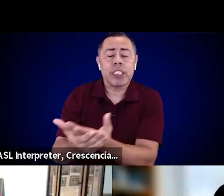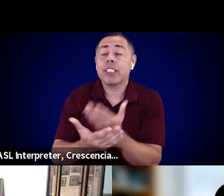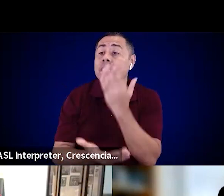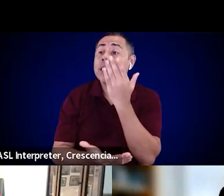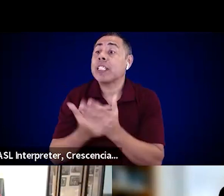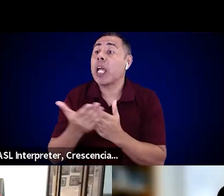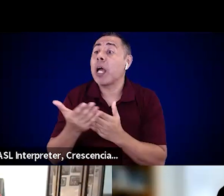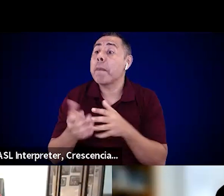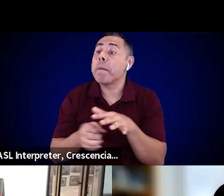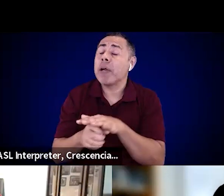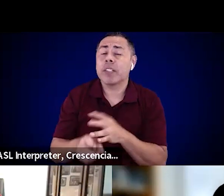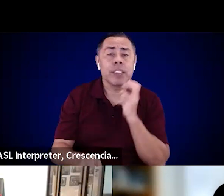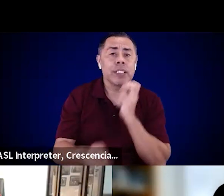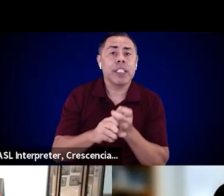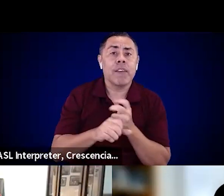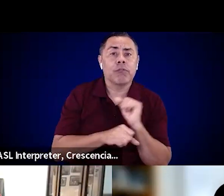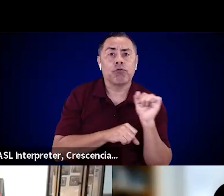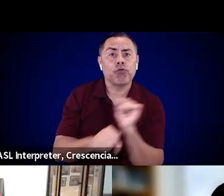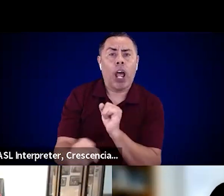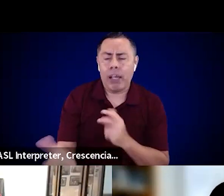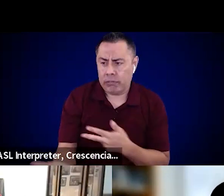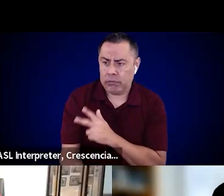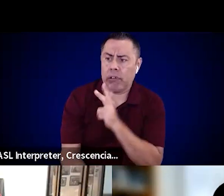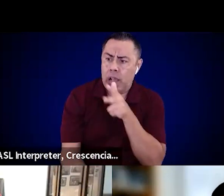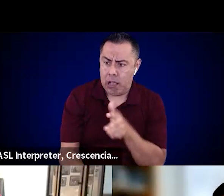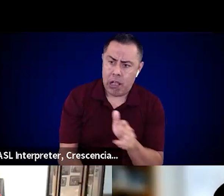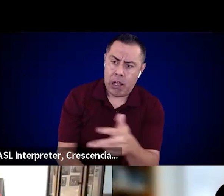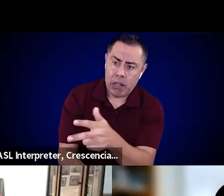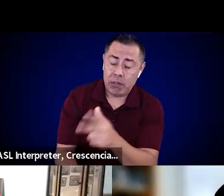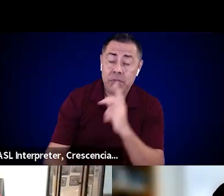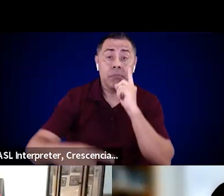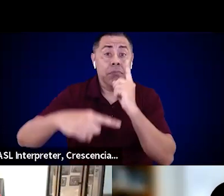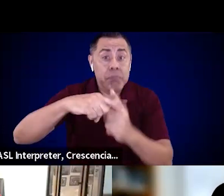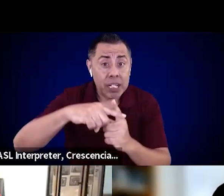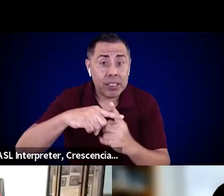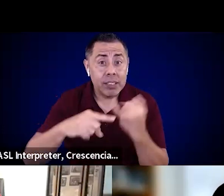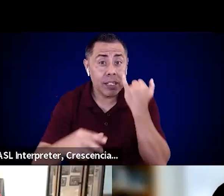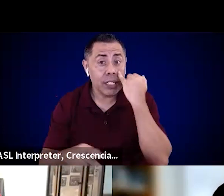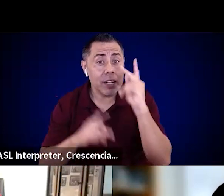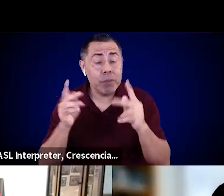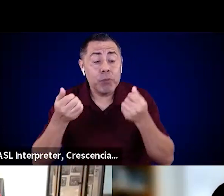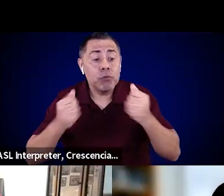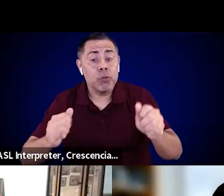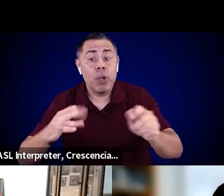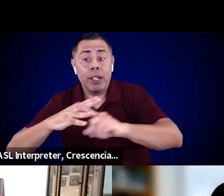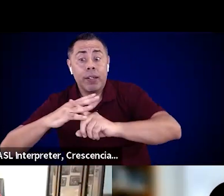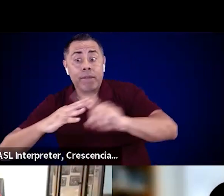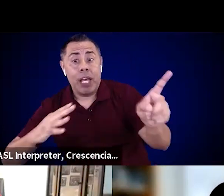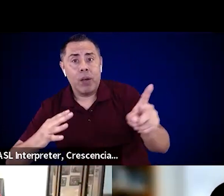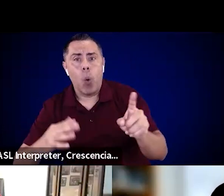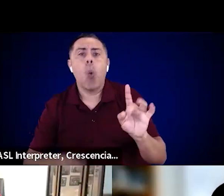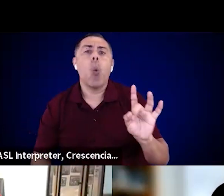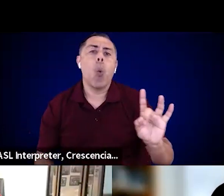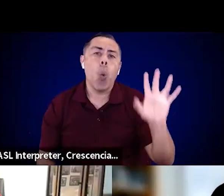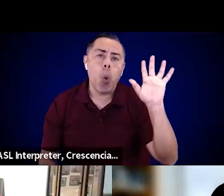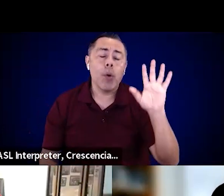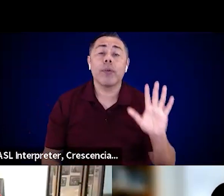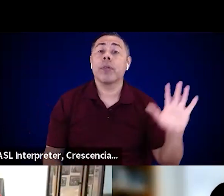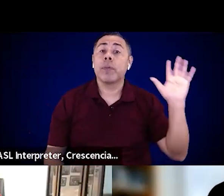when people are trying to evacuate. Getting accessible vehicles in the past was a big challenge for the county,